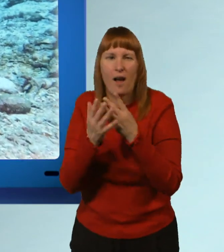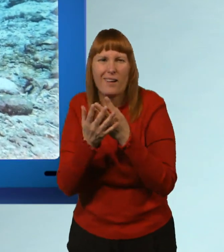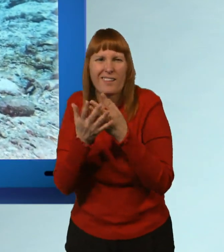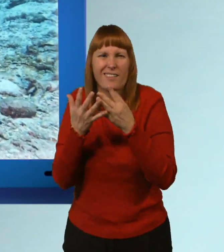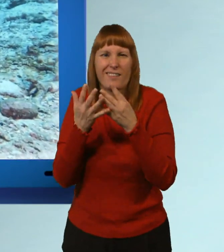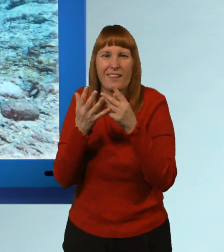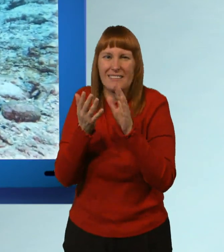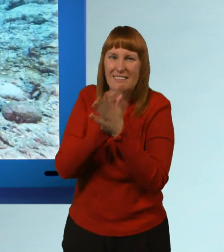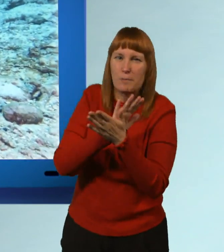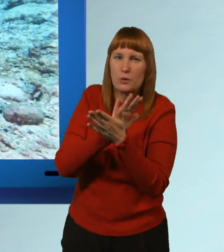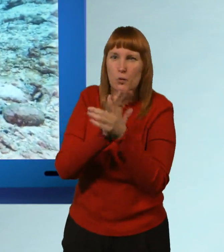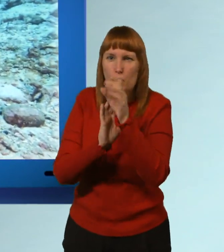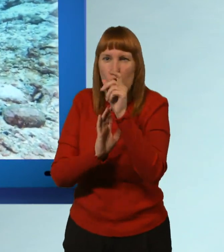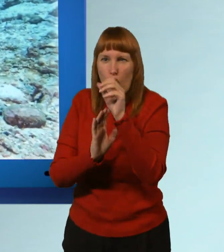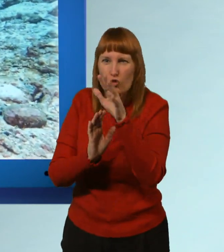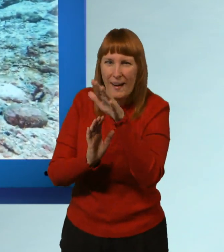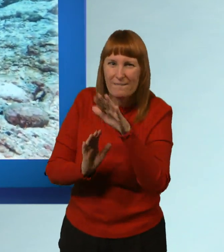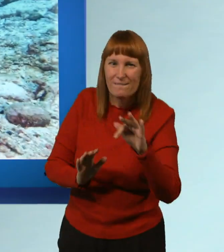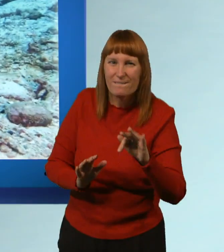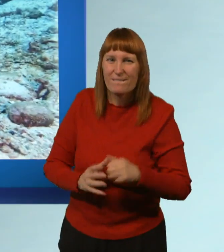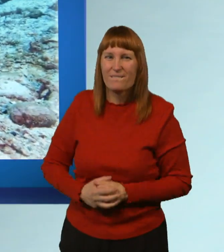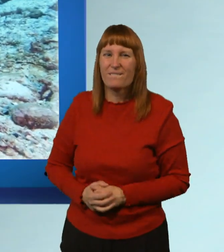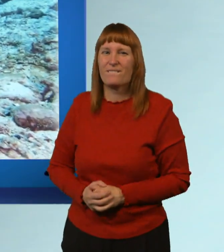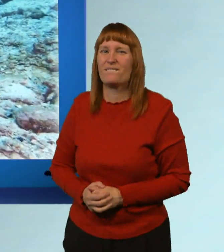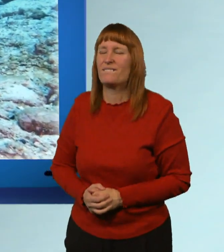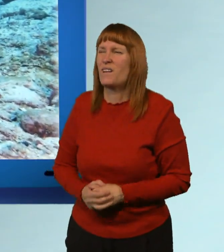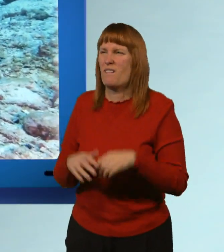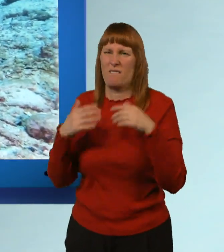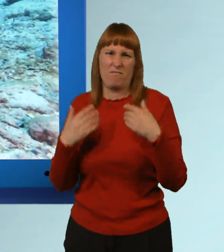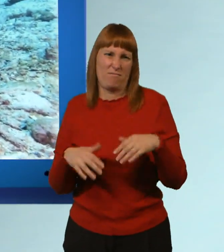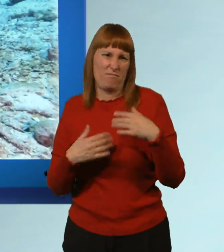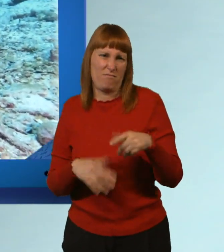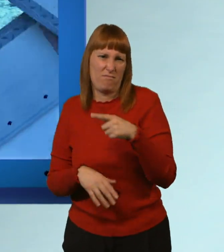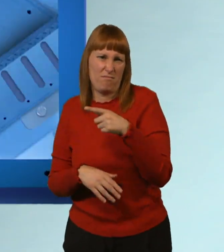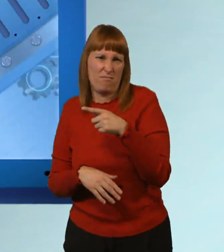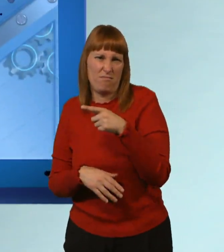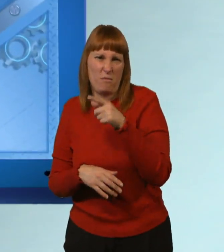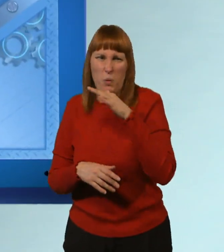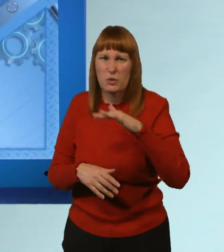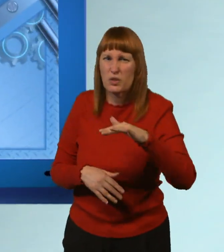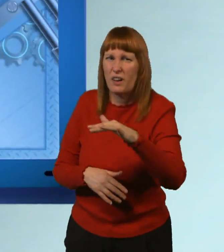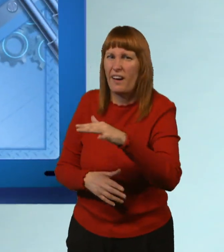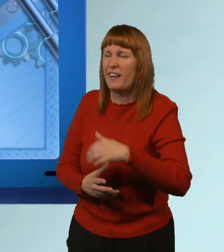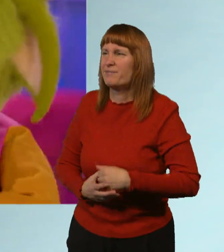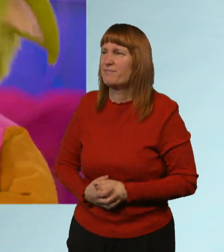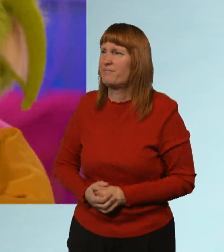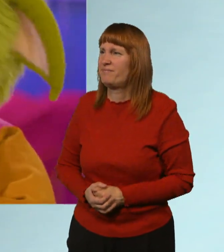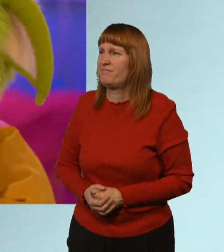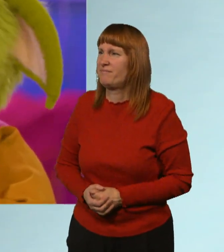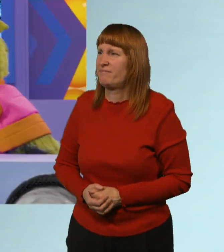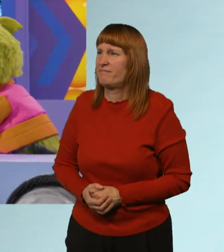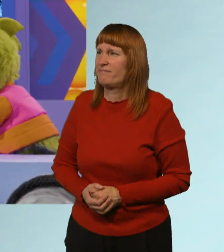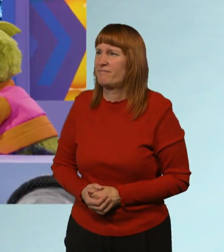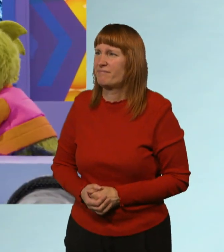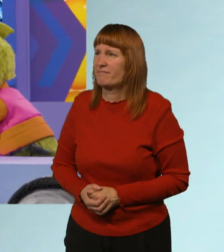reefs. Aww. The poor ocean. And the poor coral. But, Mark,